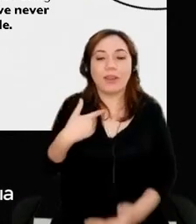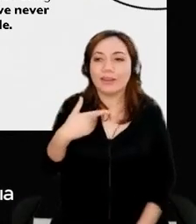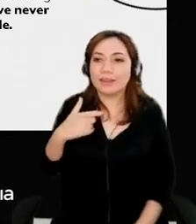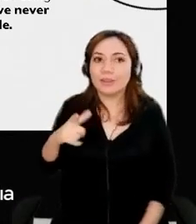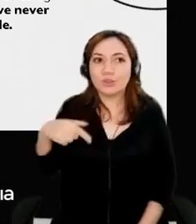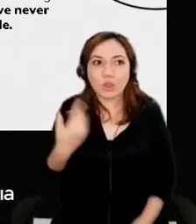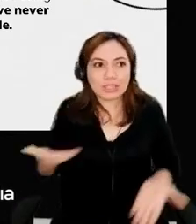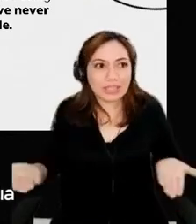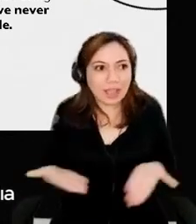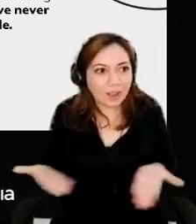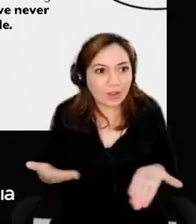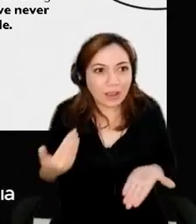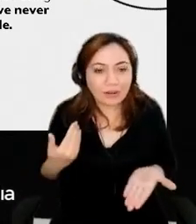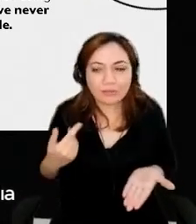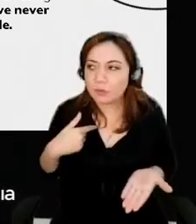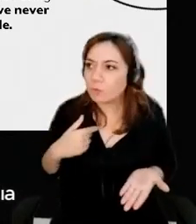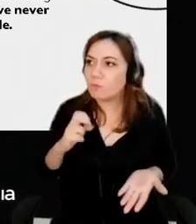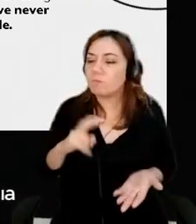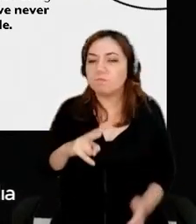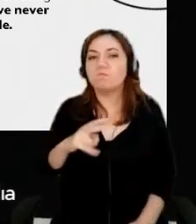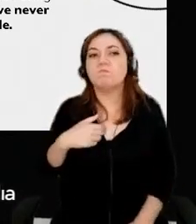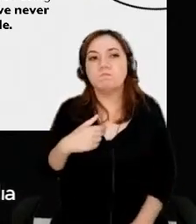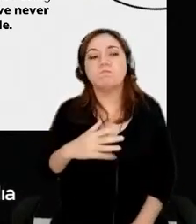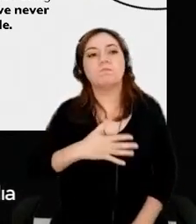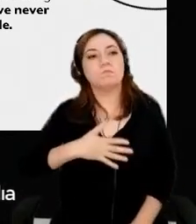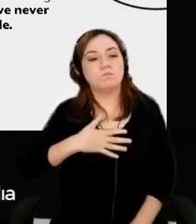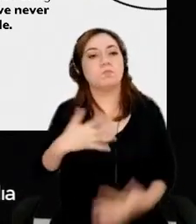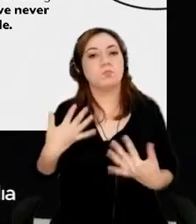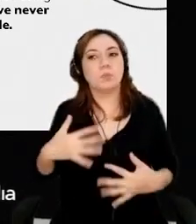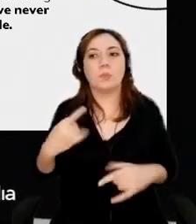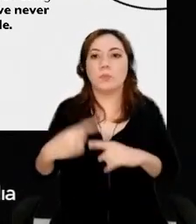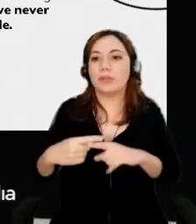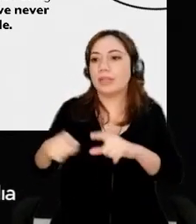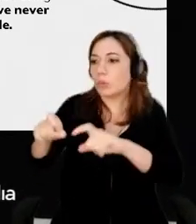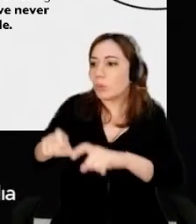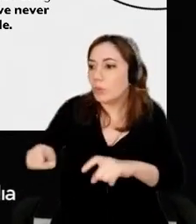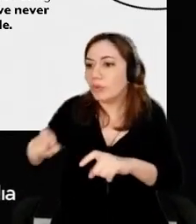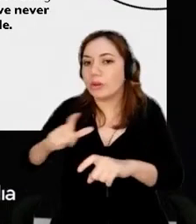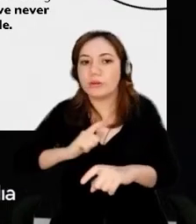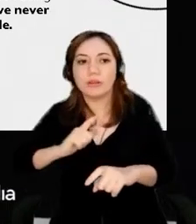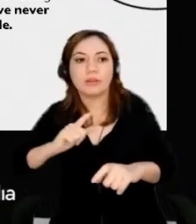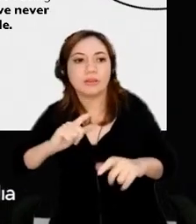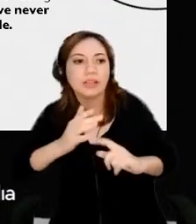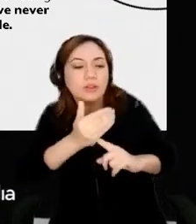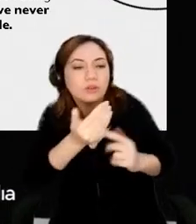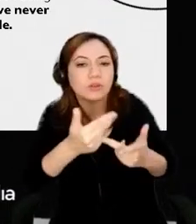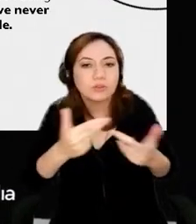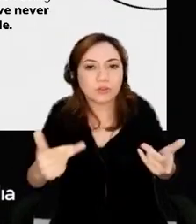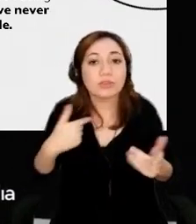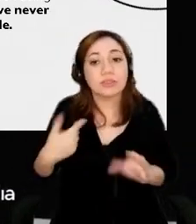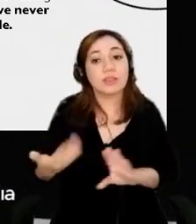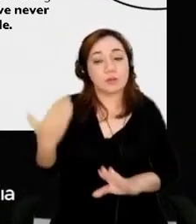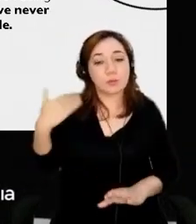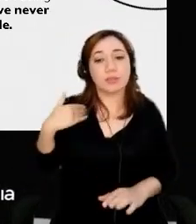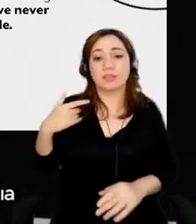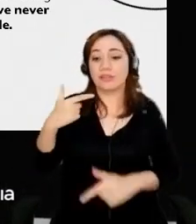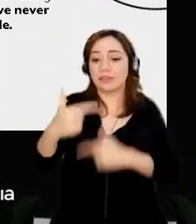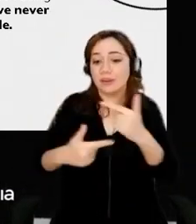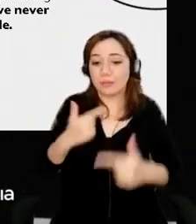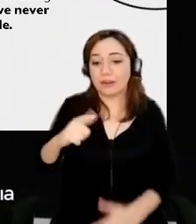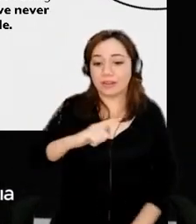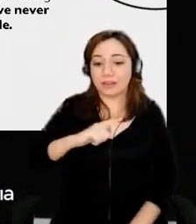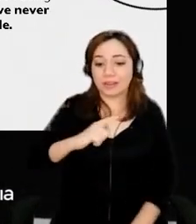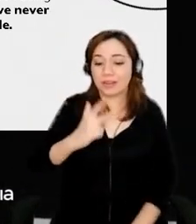I look at technology of where we were. I look at computers of where we were. I worked on a computer in school learning how to do CAD. And there was a 20 megabyte,